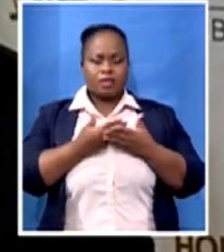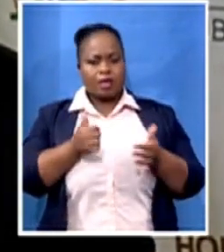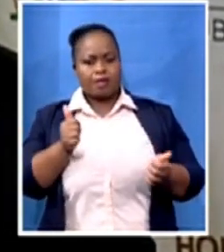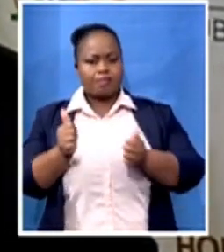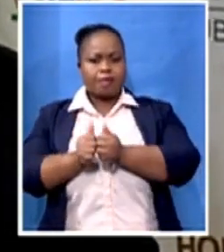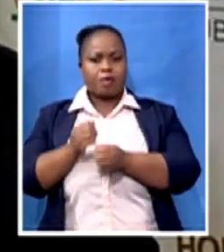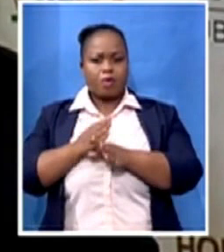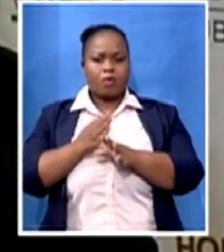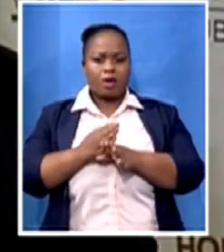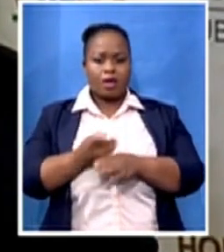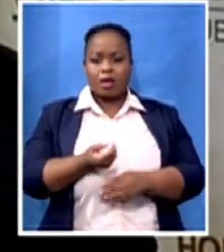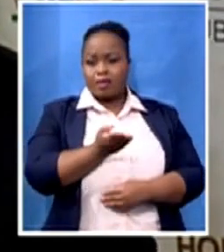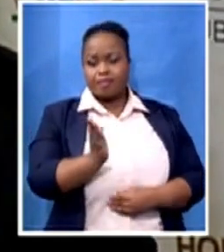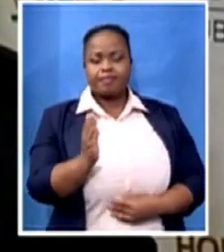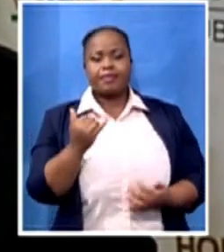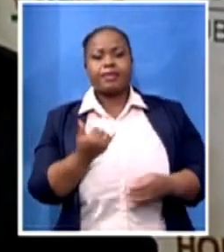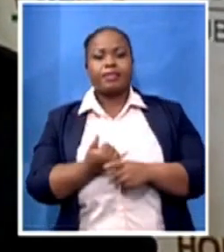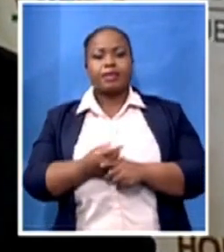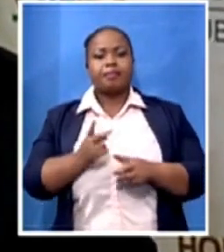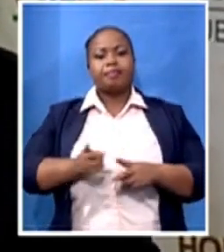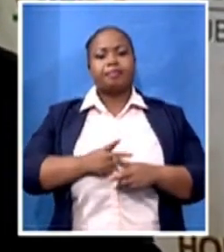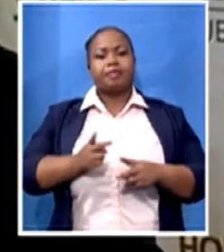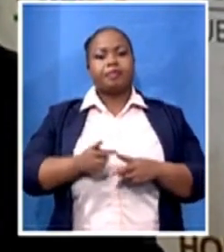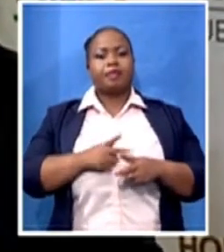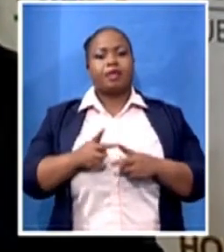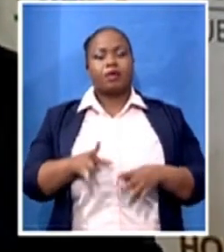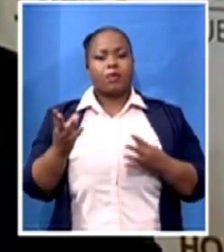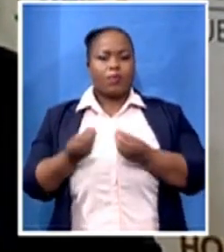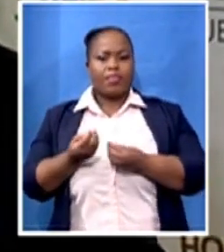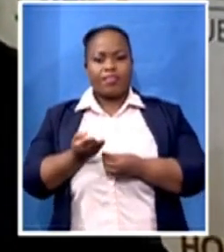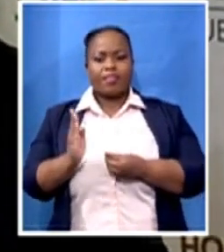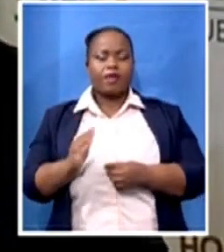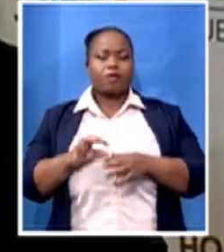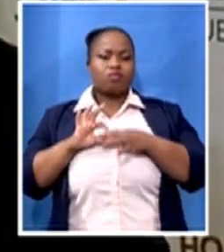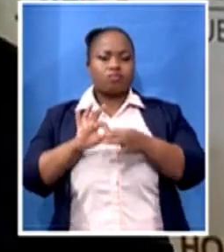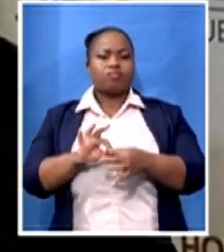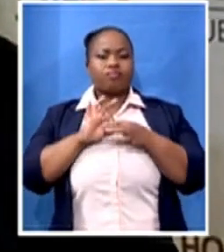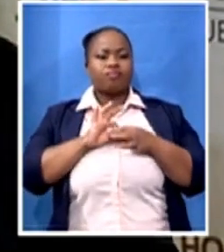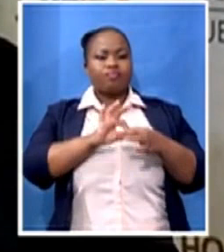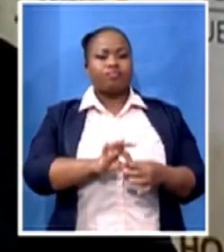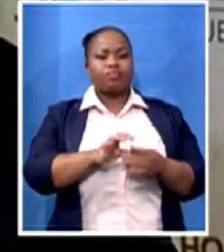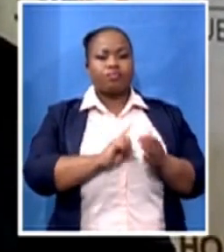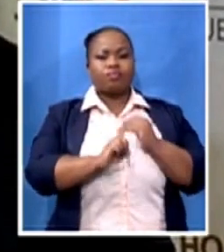be prepared to join you on the ground as you will be doing door-to-door, moving around, helping our people.